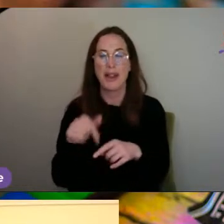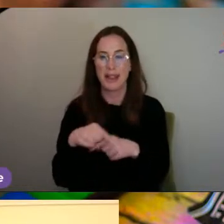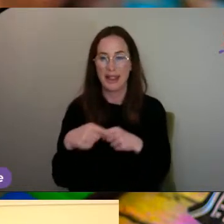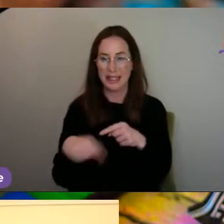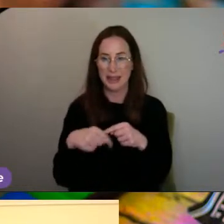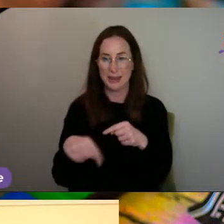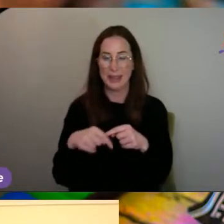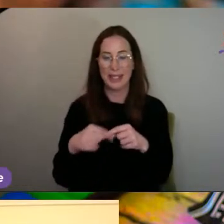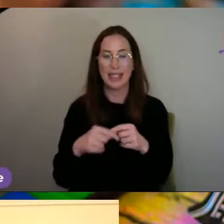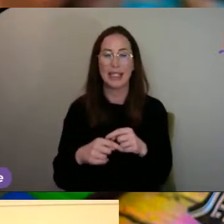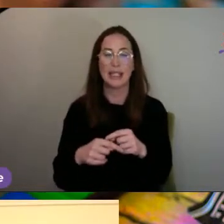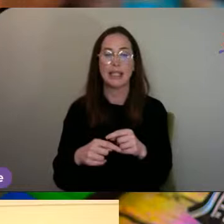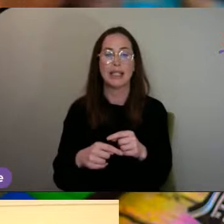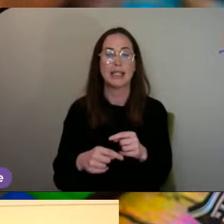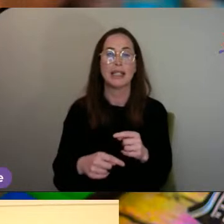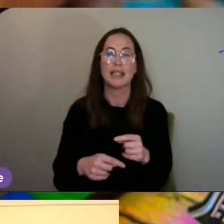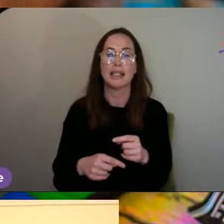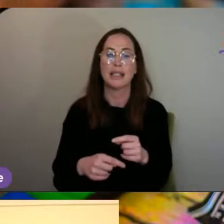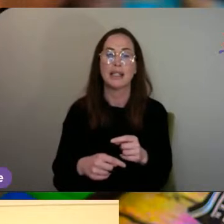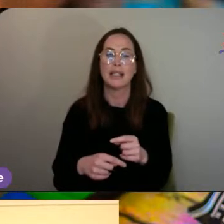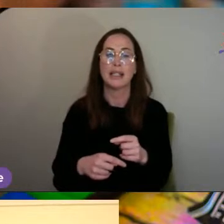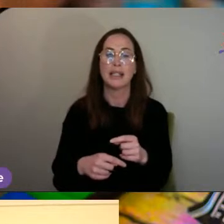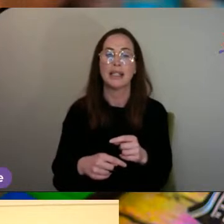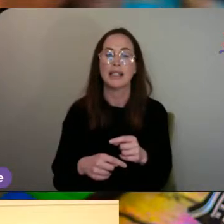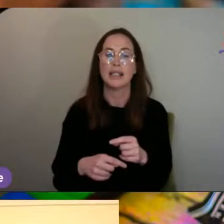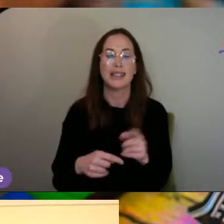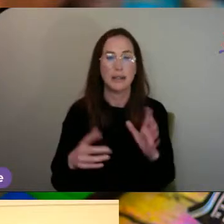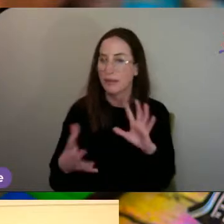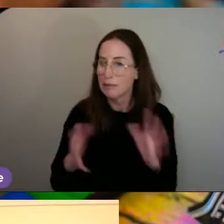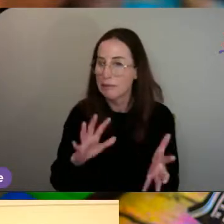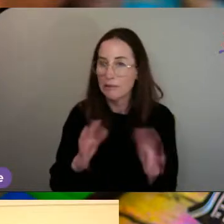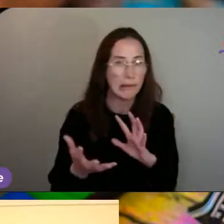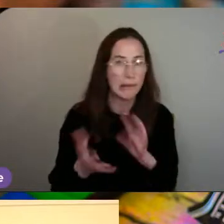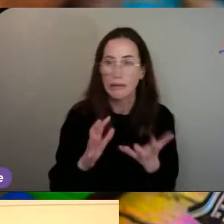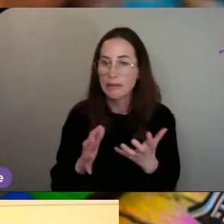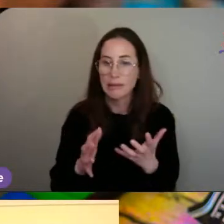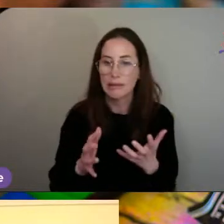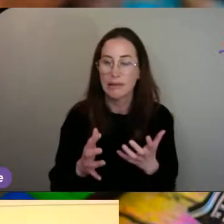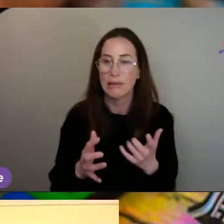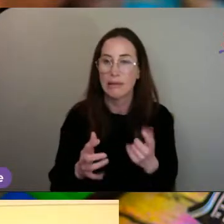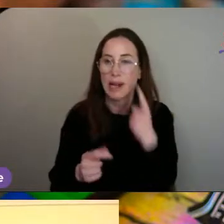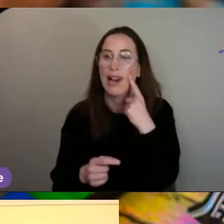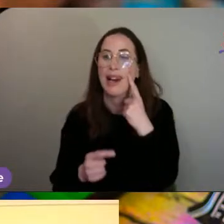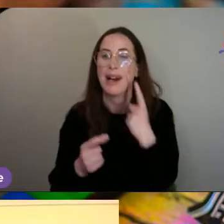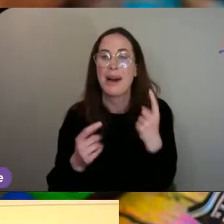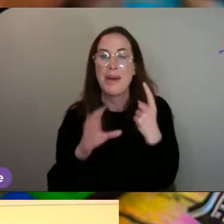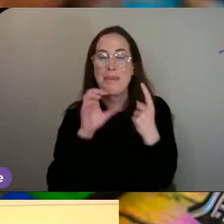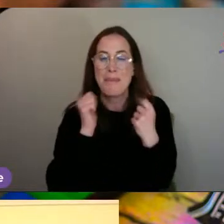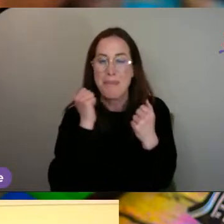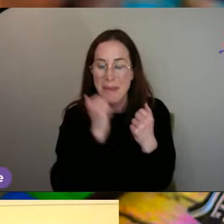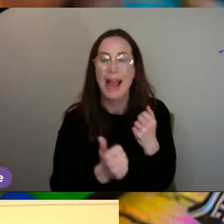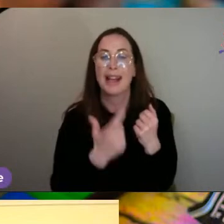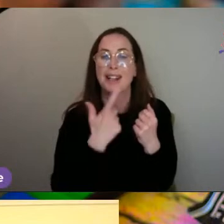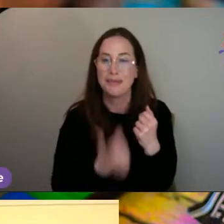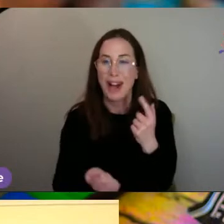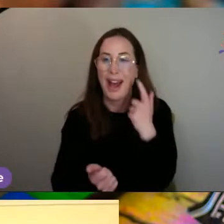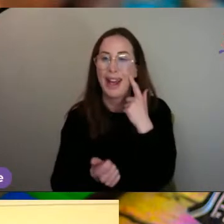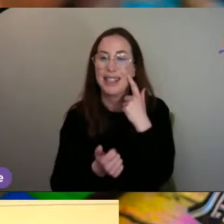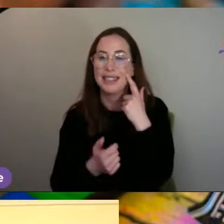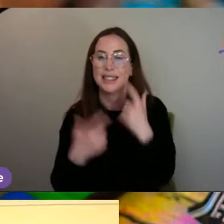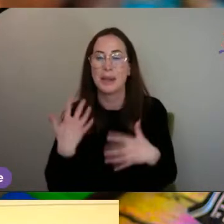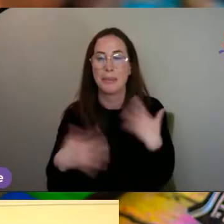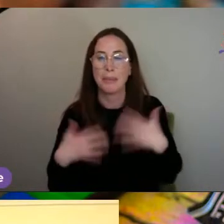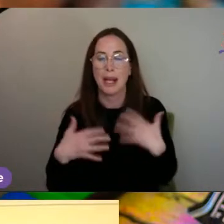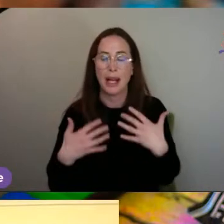So, on the black and the red are pain and